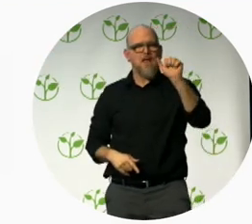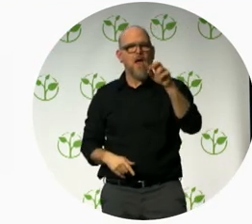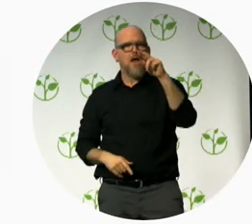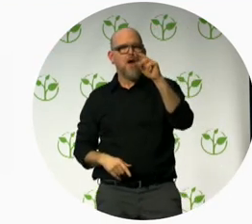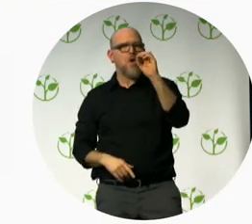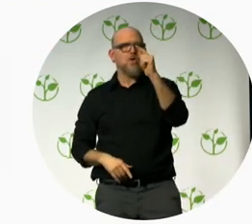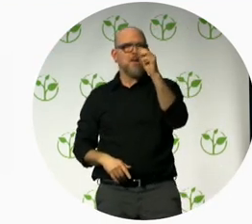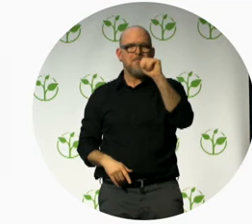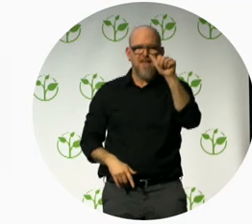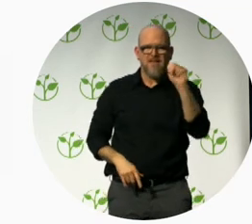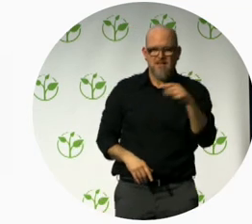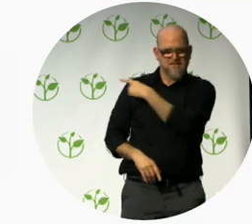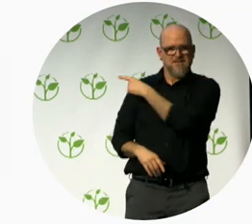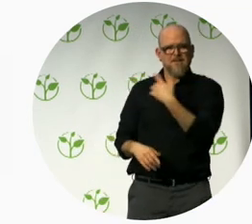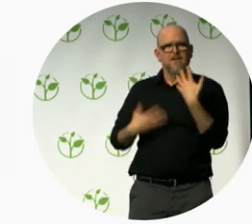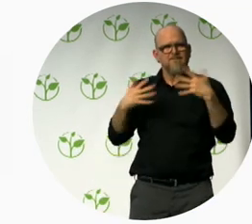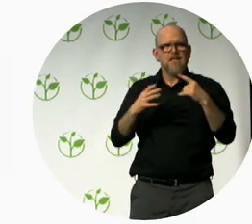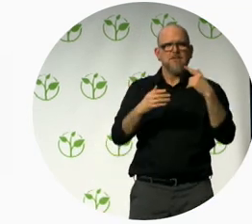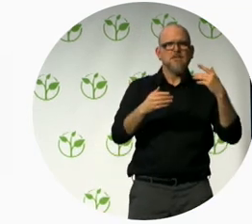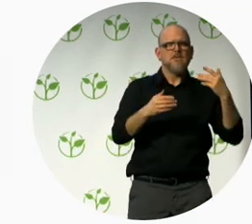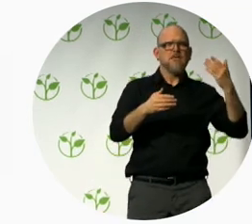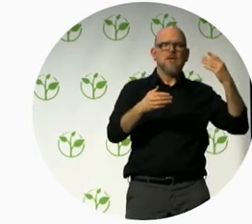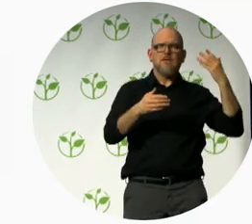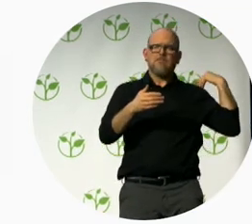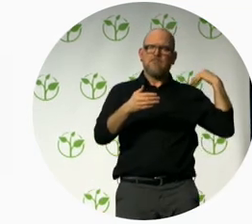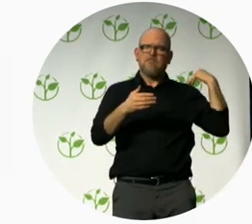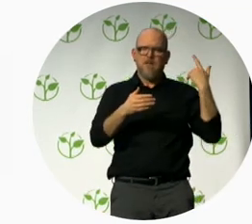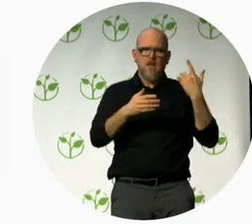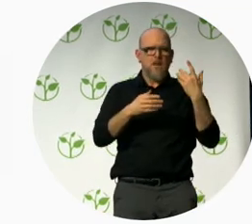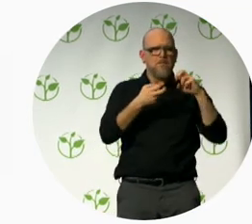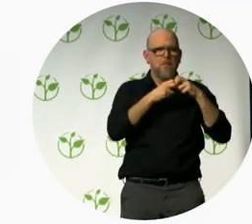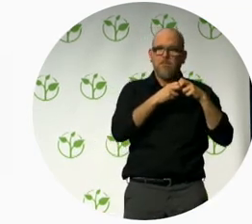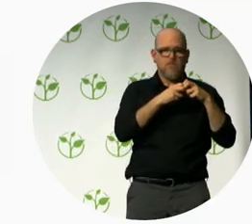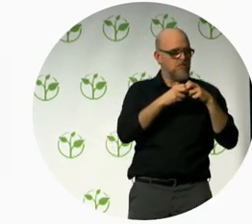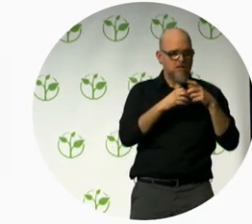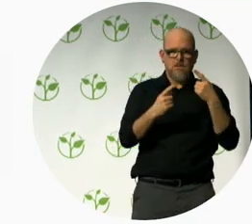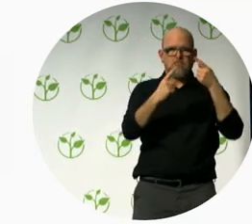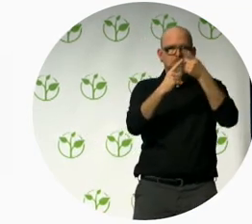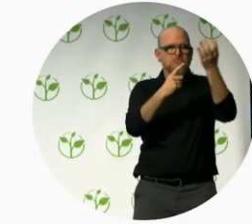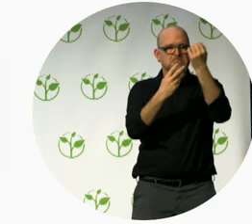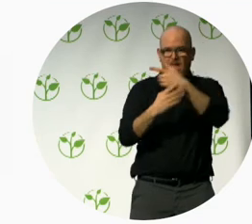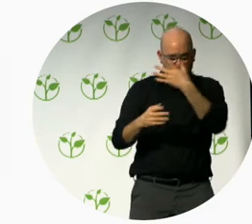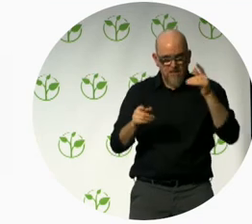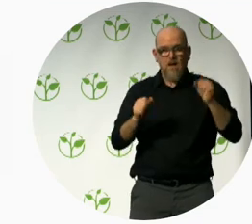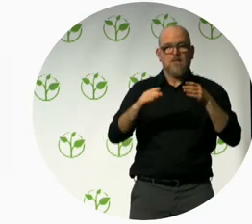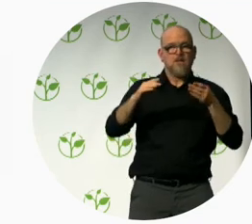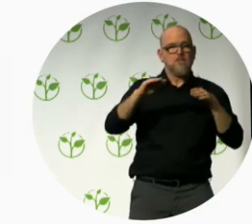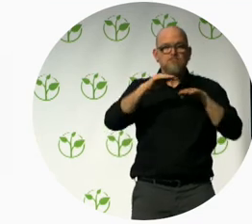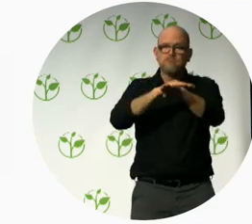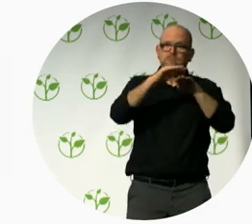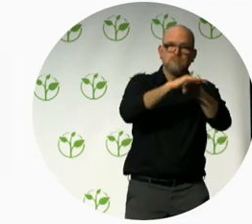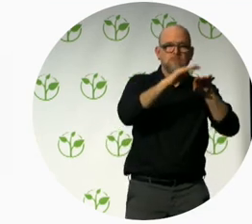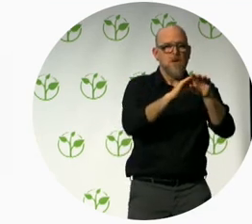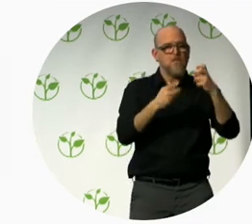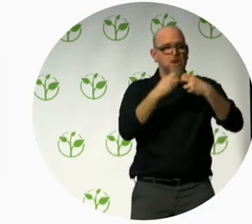own. I'm surrounded by amazing people who are dedicated to the mission. One of them was Neta, who